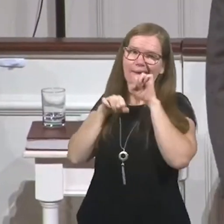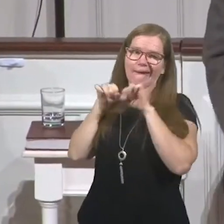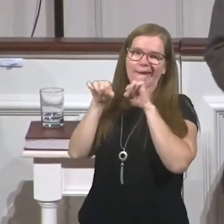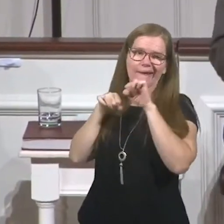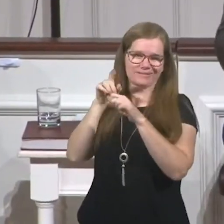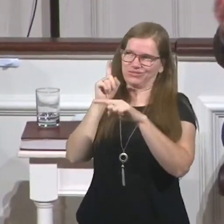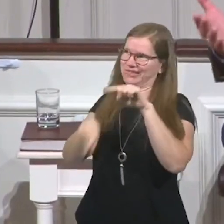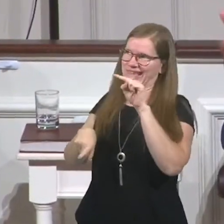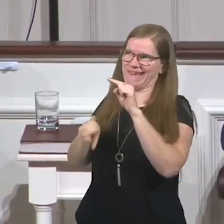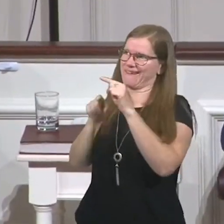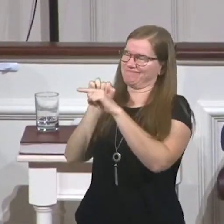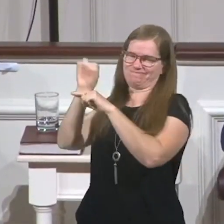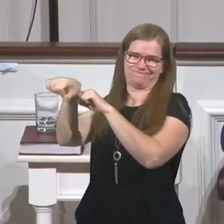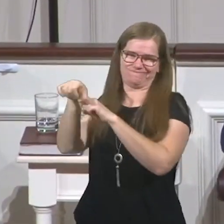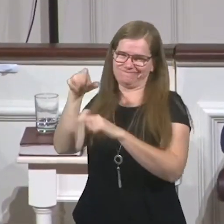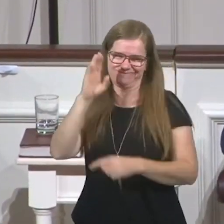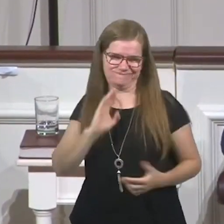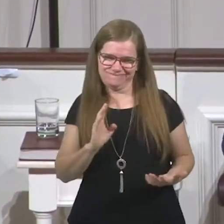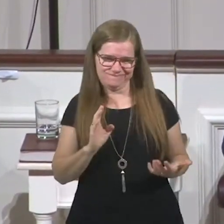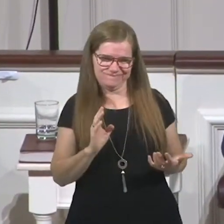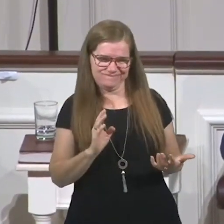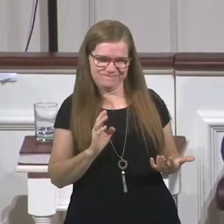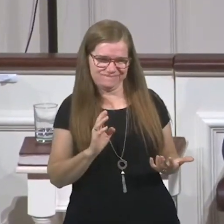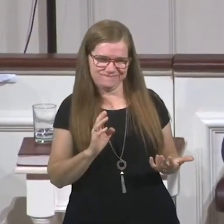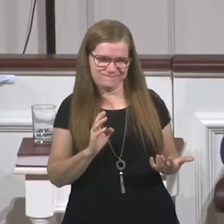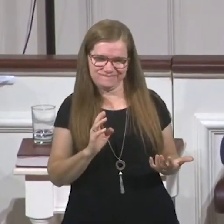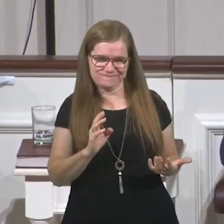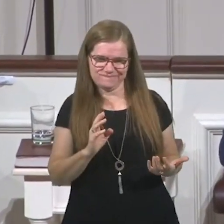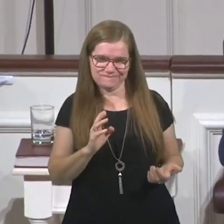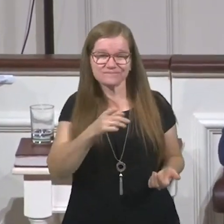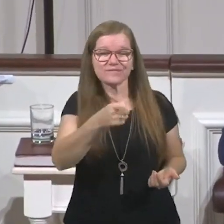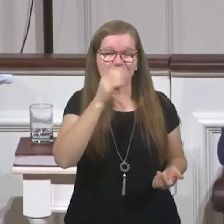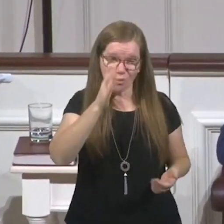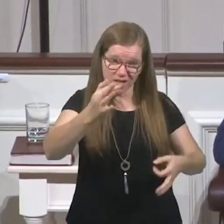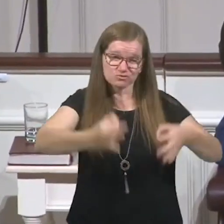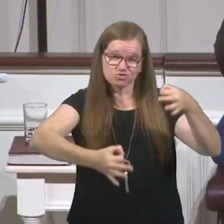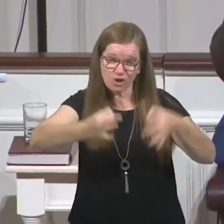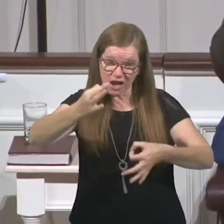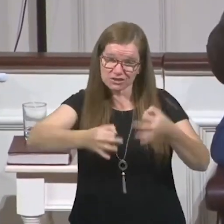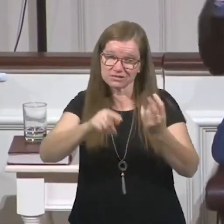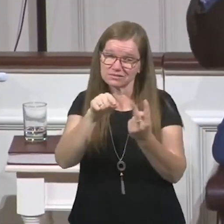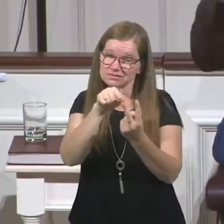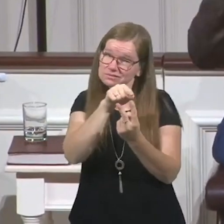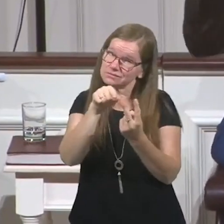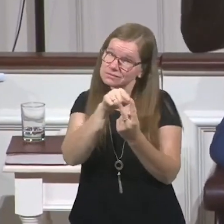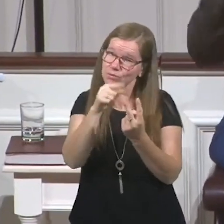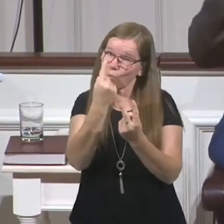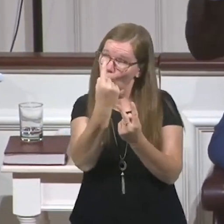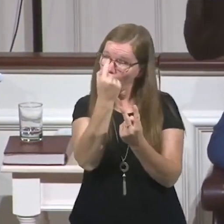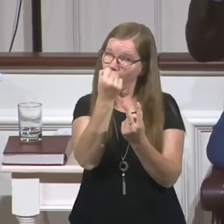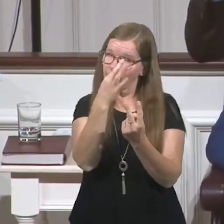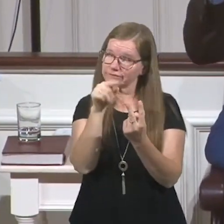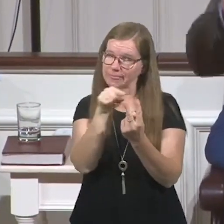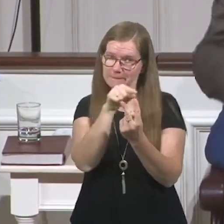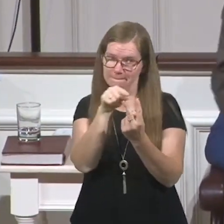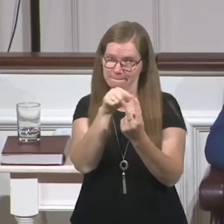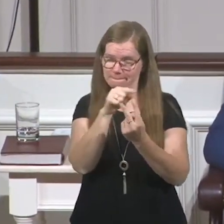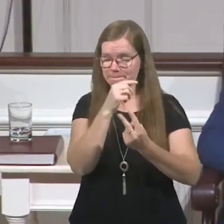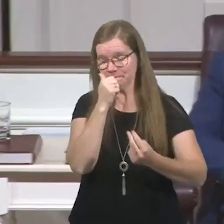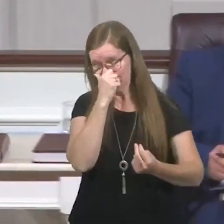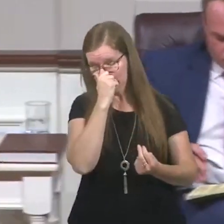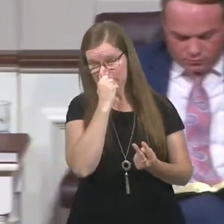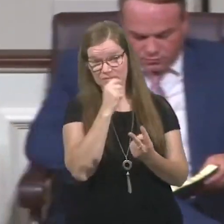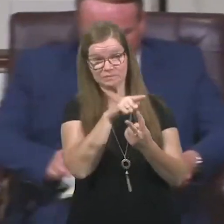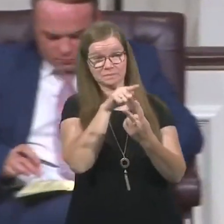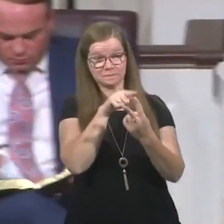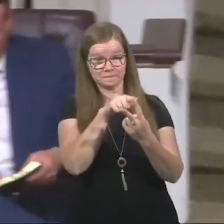He's already figured that out already. And He says, you're going to be in judgment in one of two places. There's two judgment appearances. One